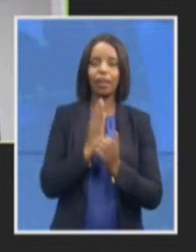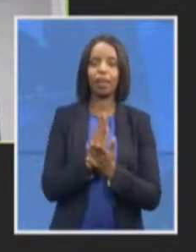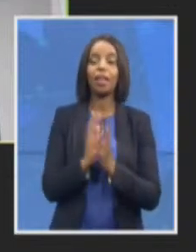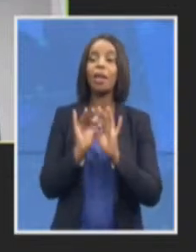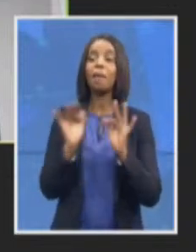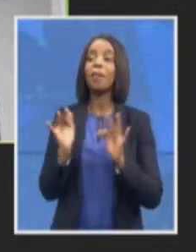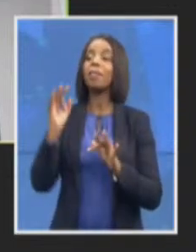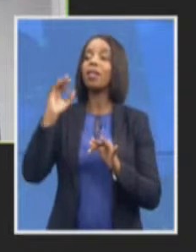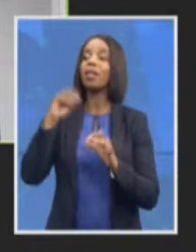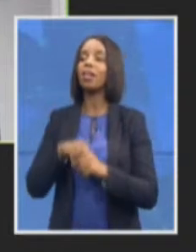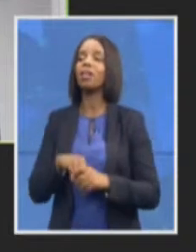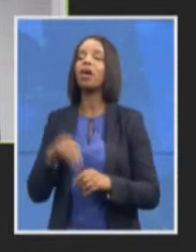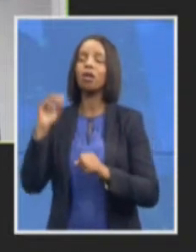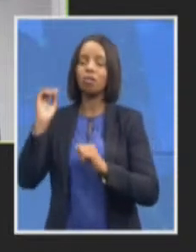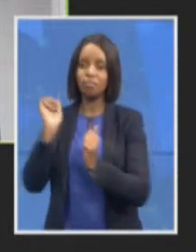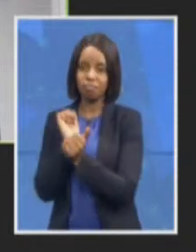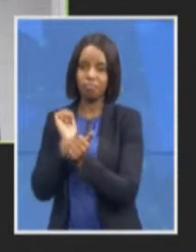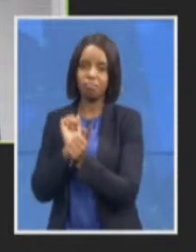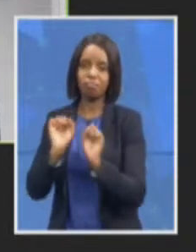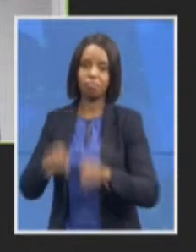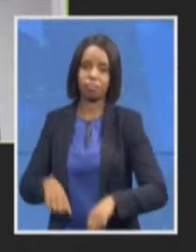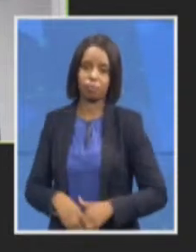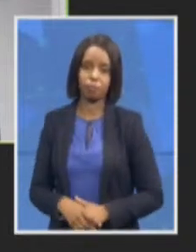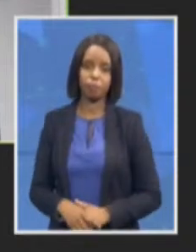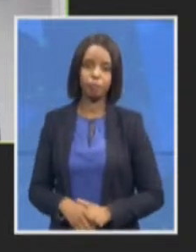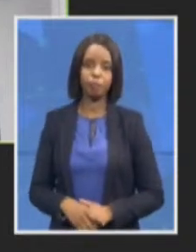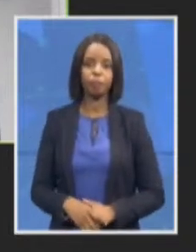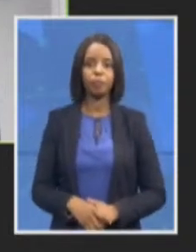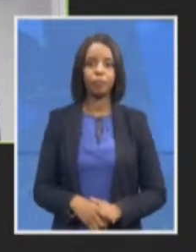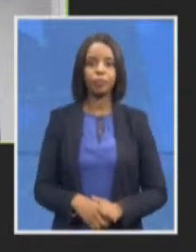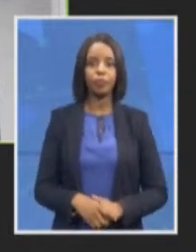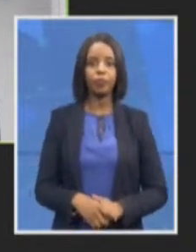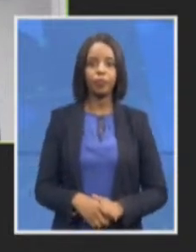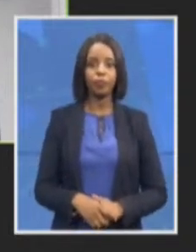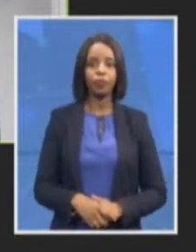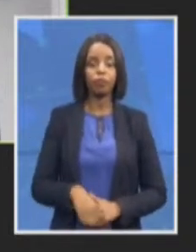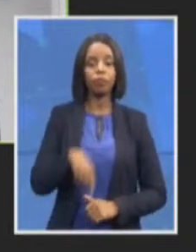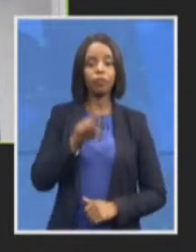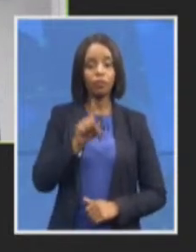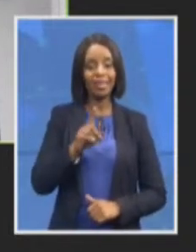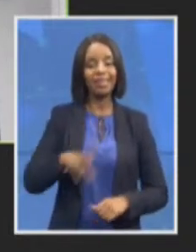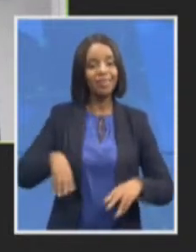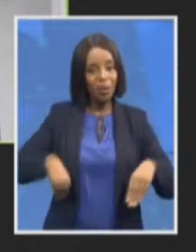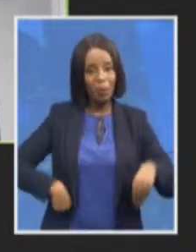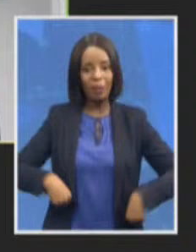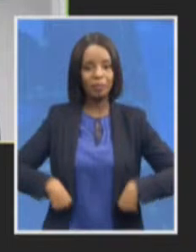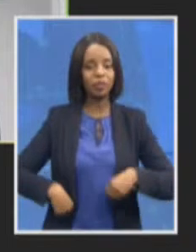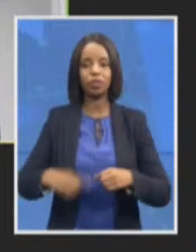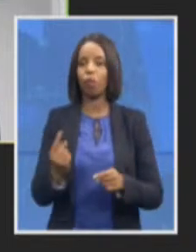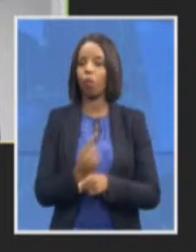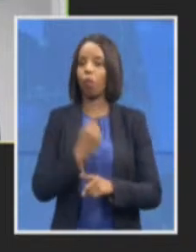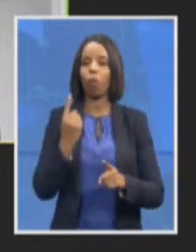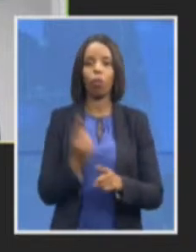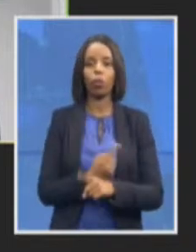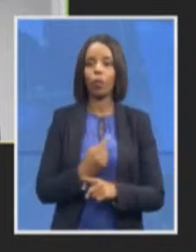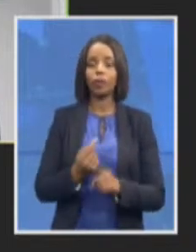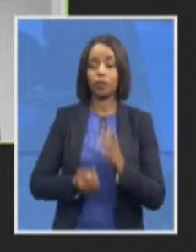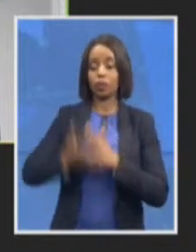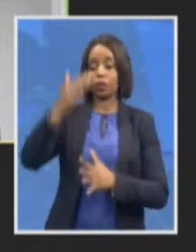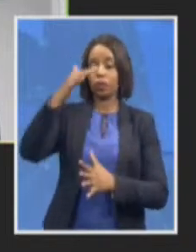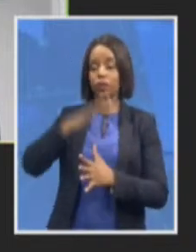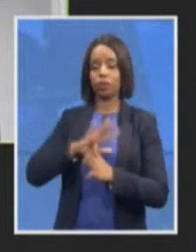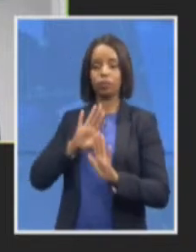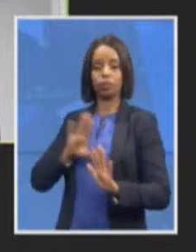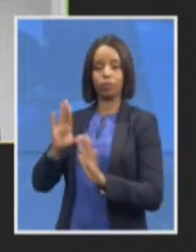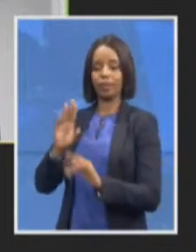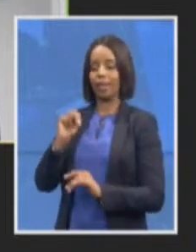we have corruption has always been a top priority for the NPA but during a recent workshop that